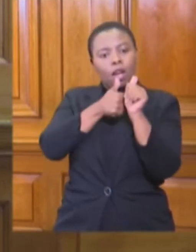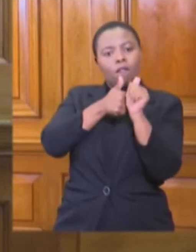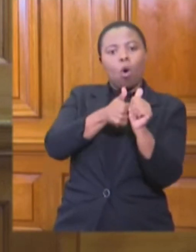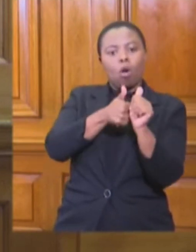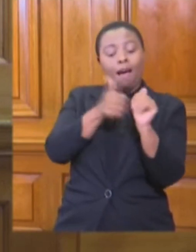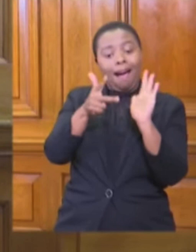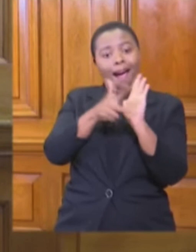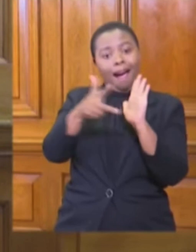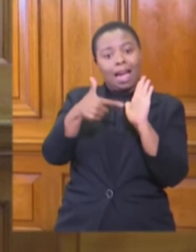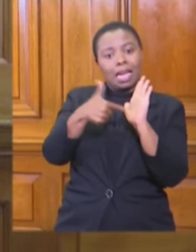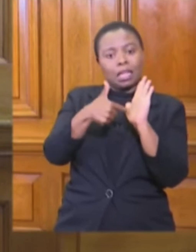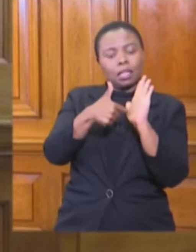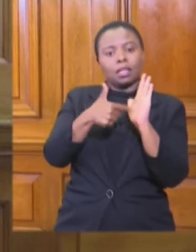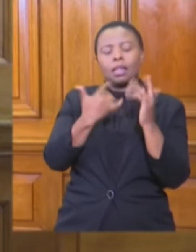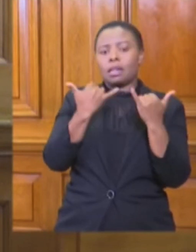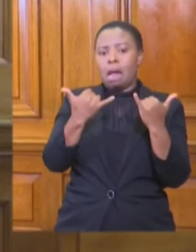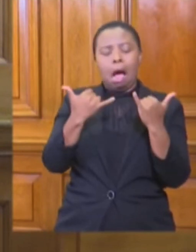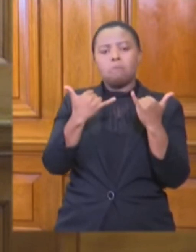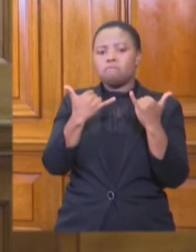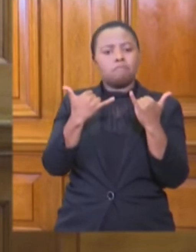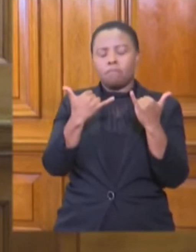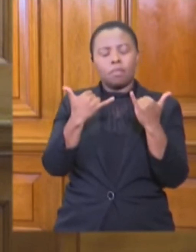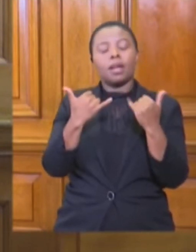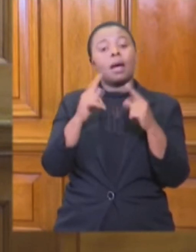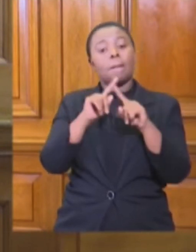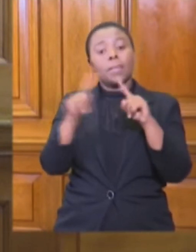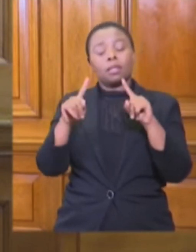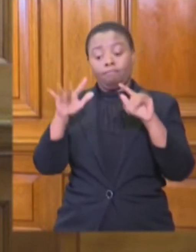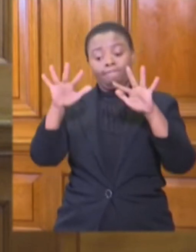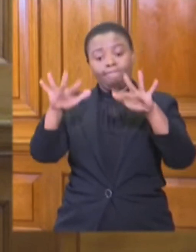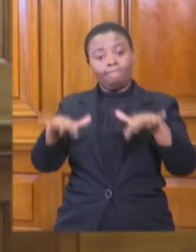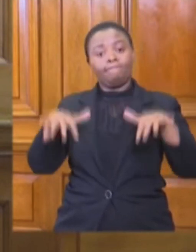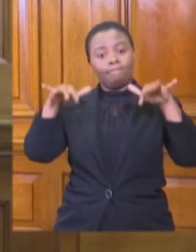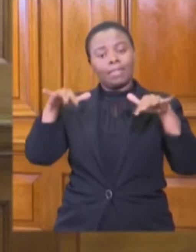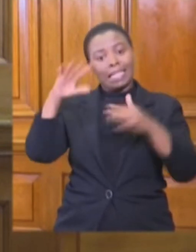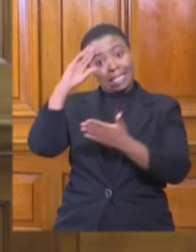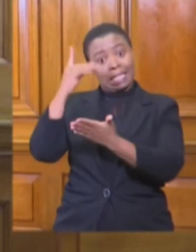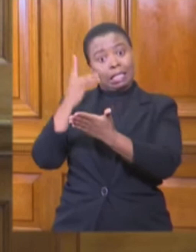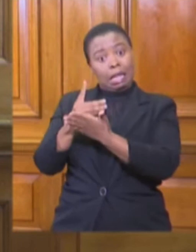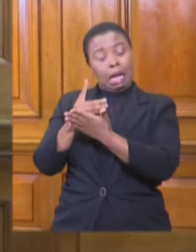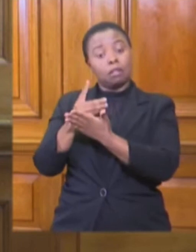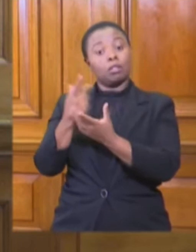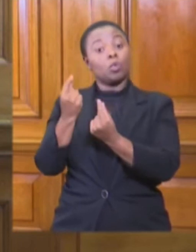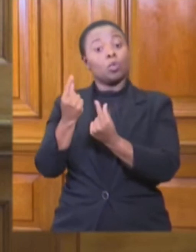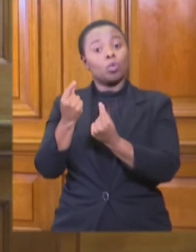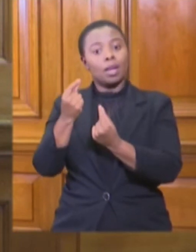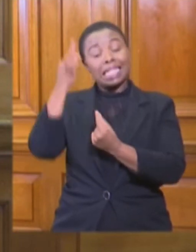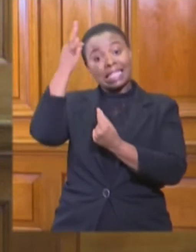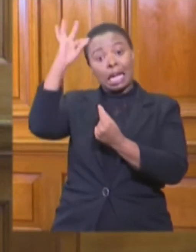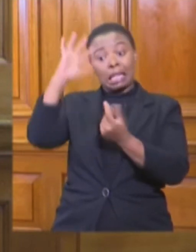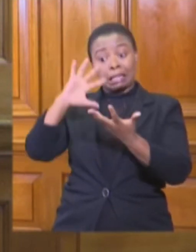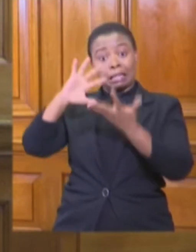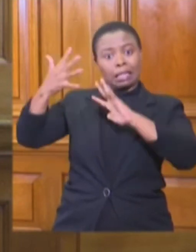are no longer met, Cabinet has decided to terminate the national state of disaster